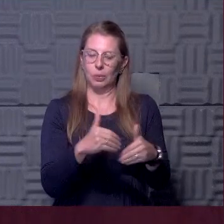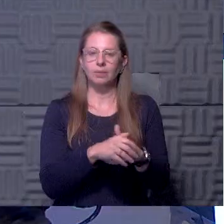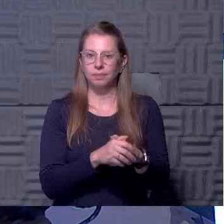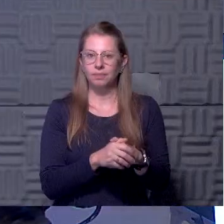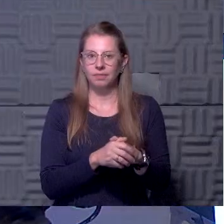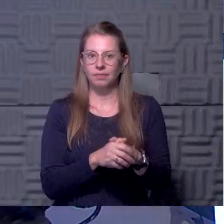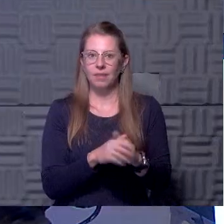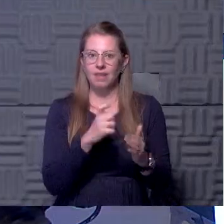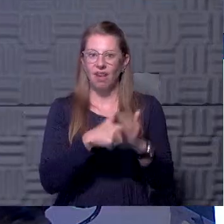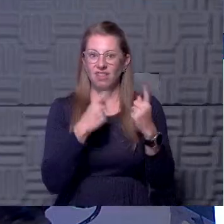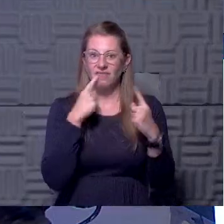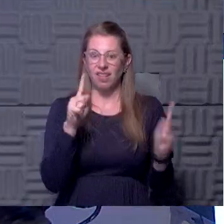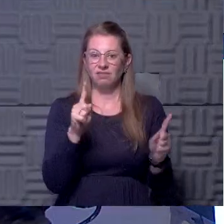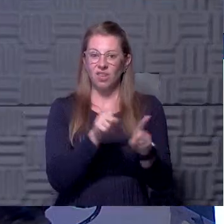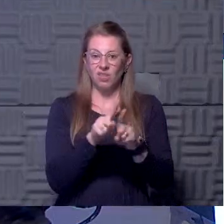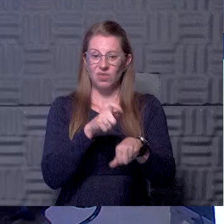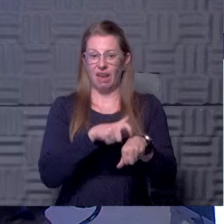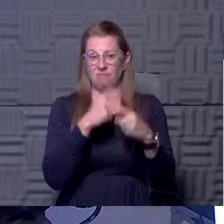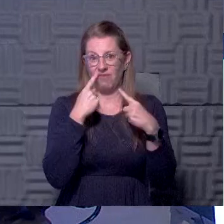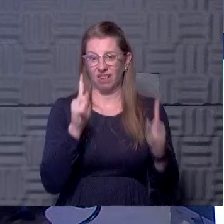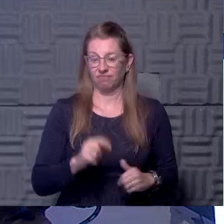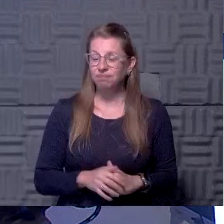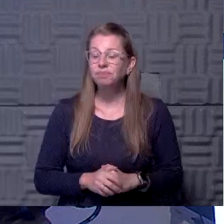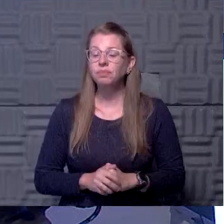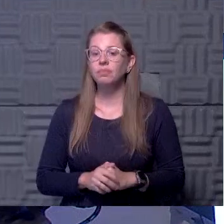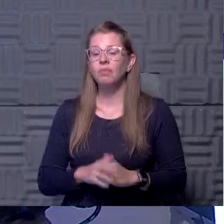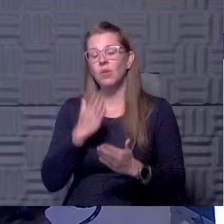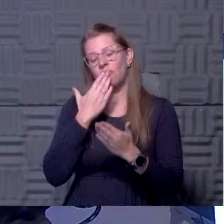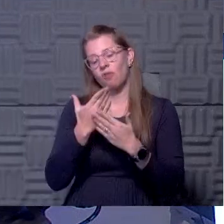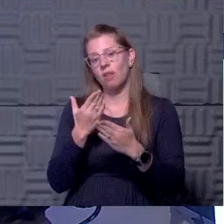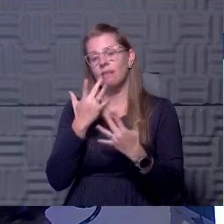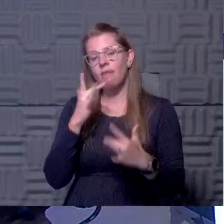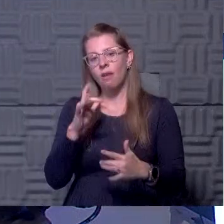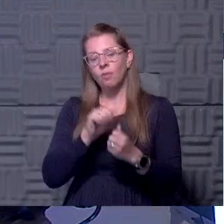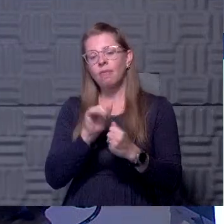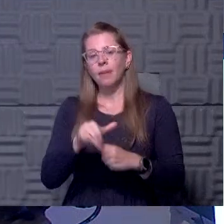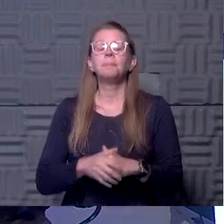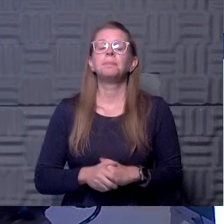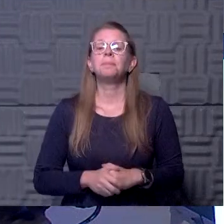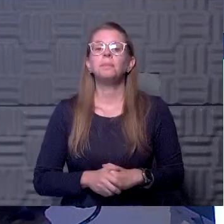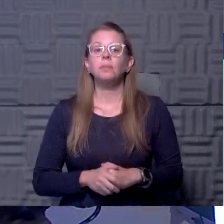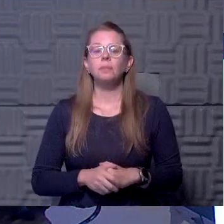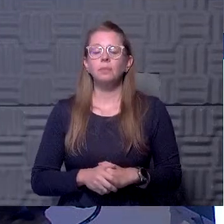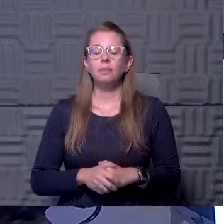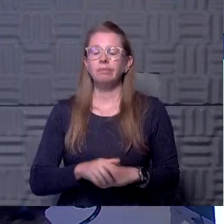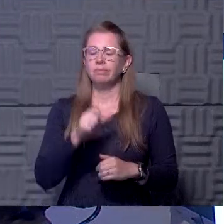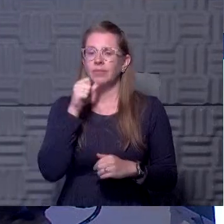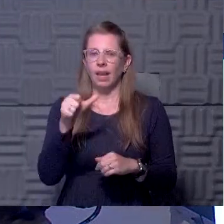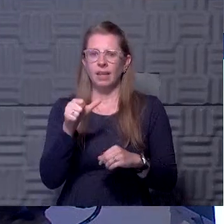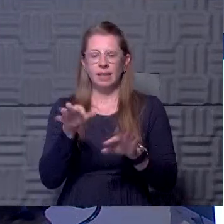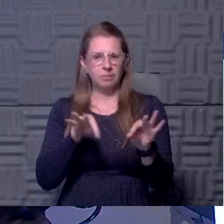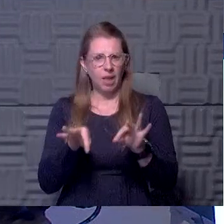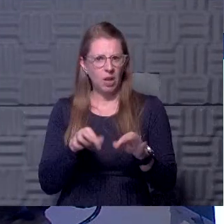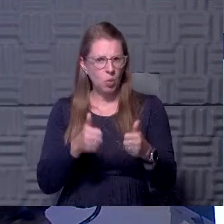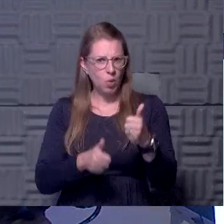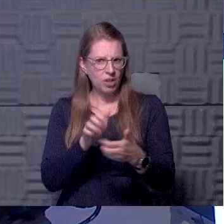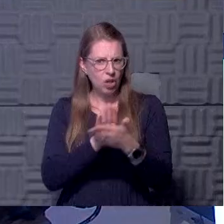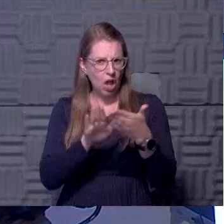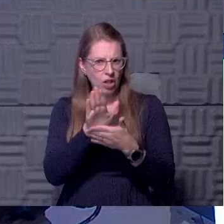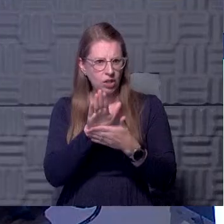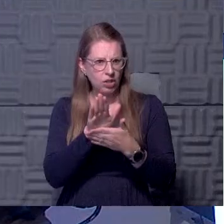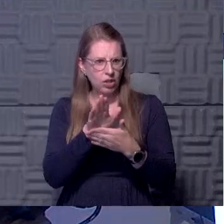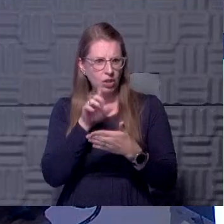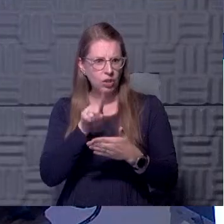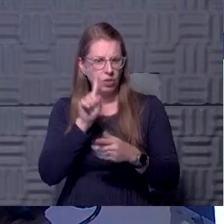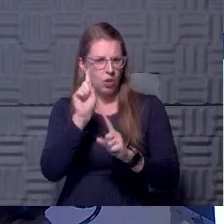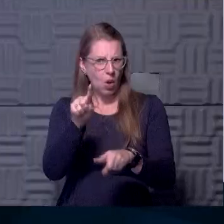in Lawrence. I like that. I think, I think that sounds great. So good luck on that and good luck. So now you didn't really tell me what college you went to. I got to be careful. I don't insult